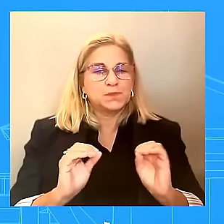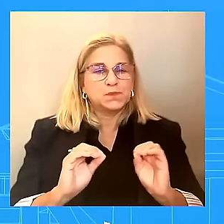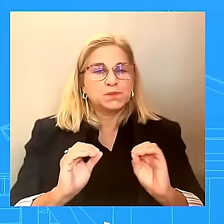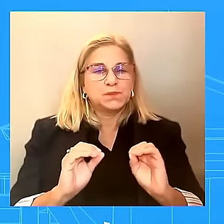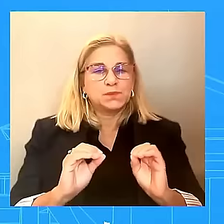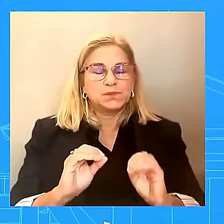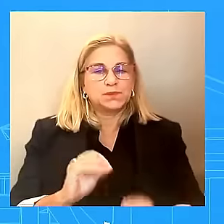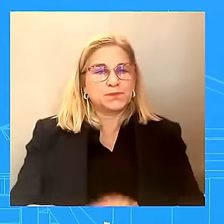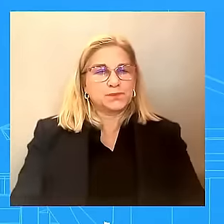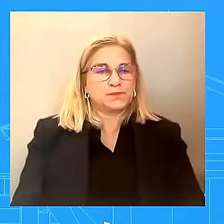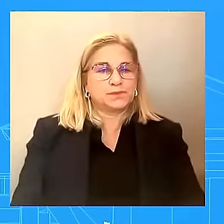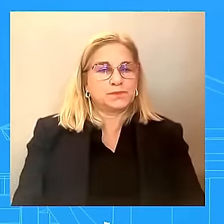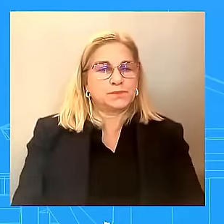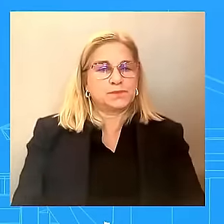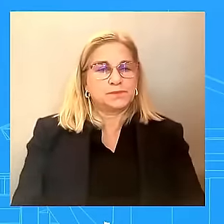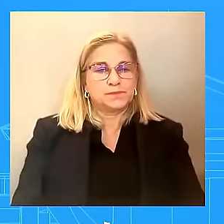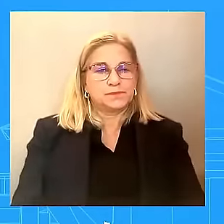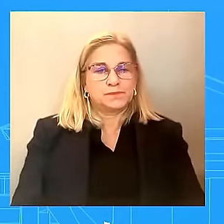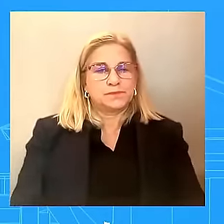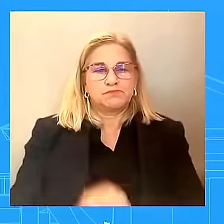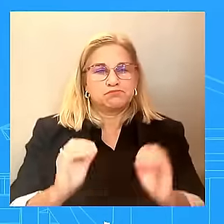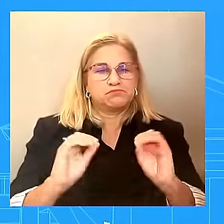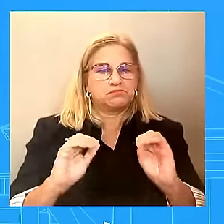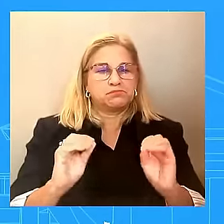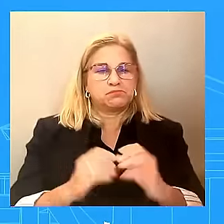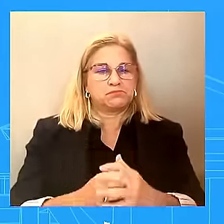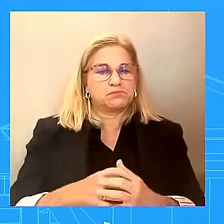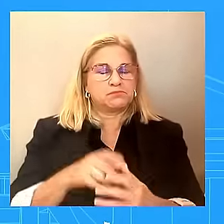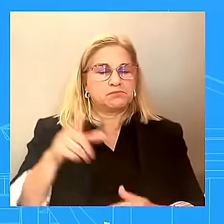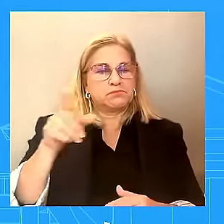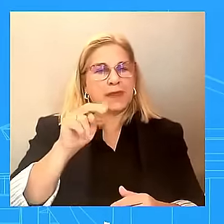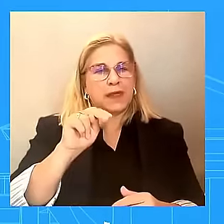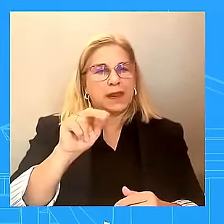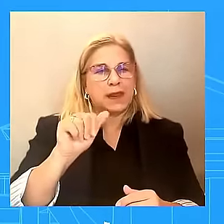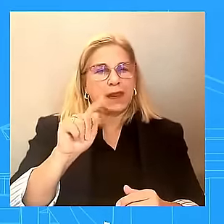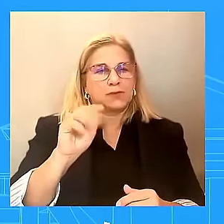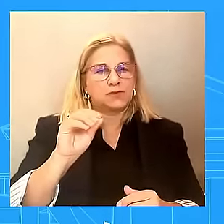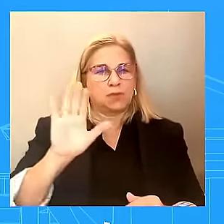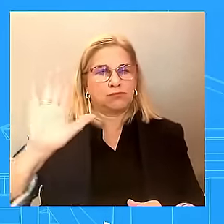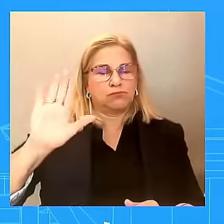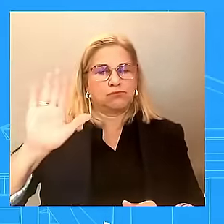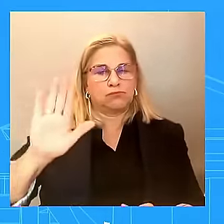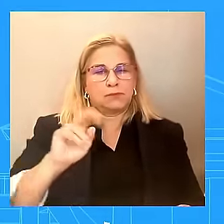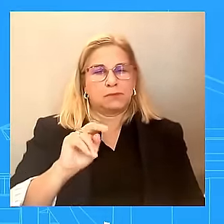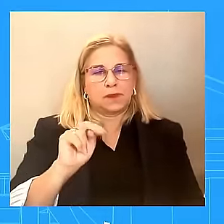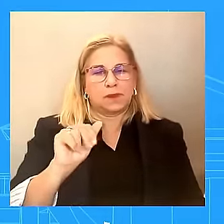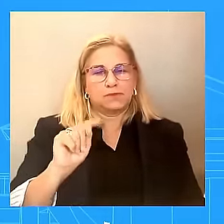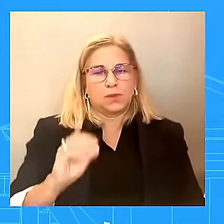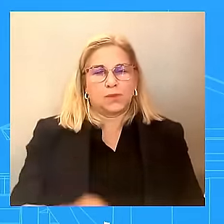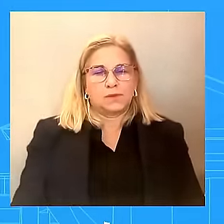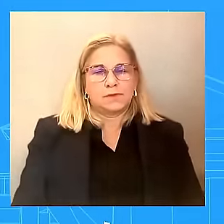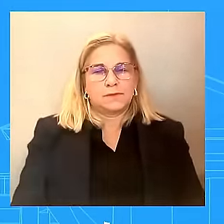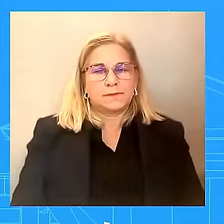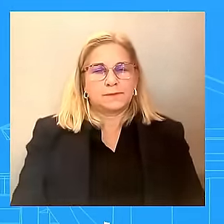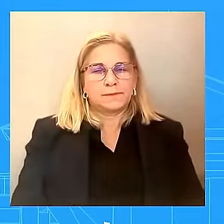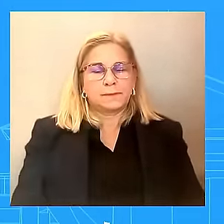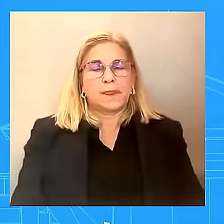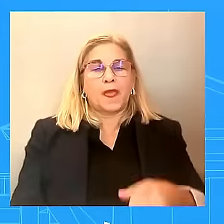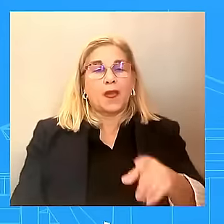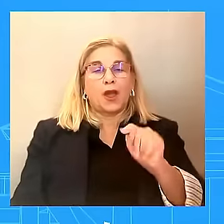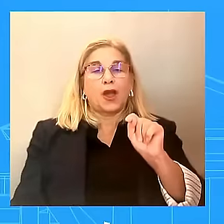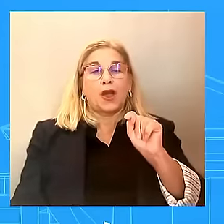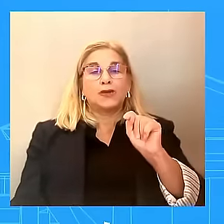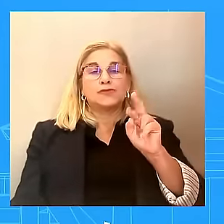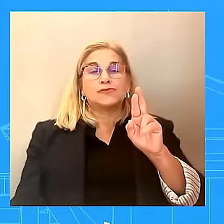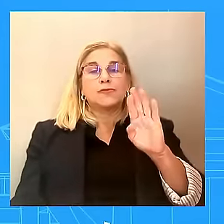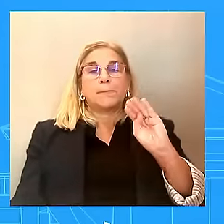that. One more. Was there any reaction to former President Trump's comments that Ukraine's cities are gone, questioning giving more aid to